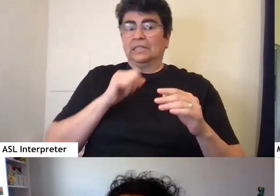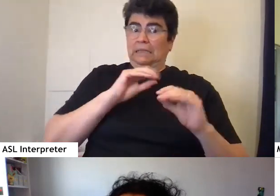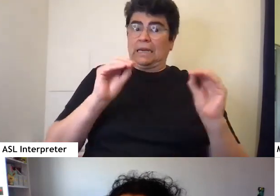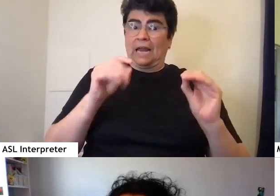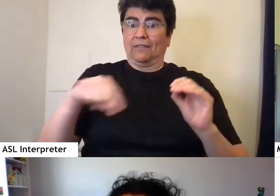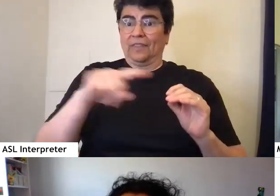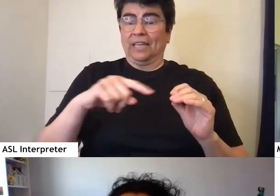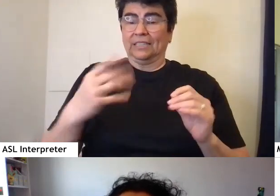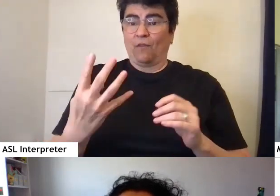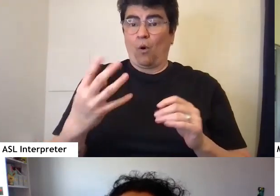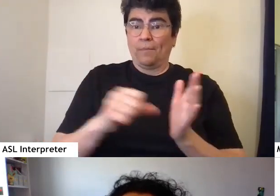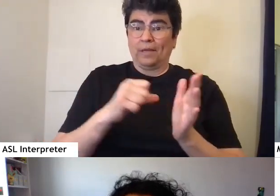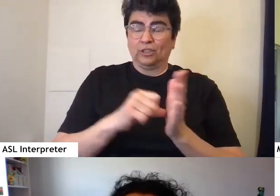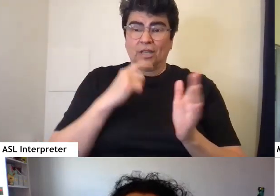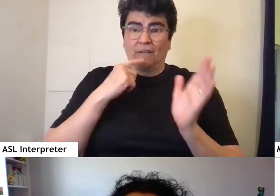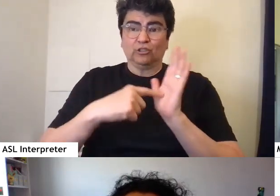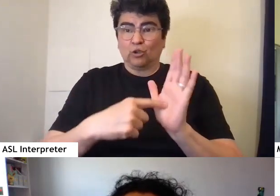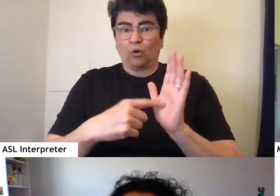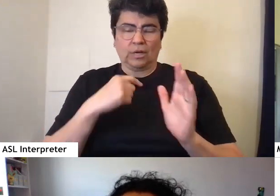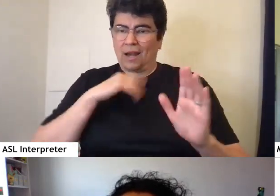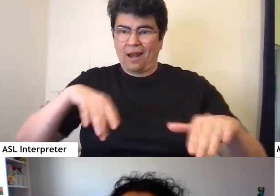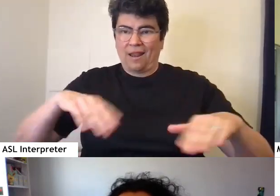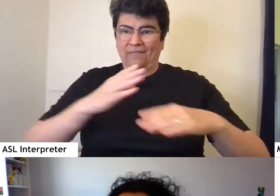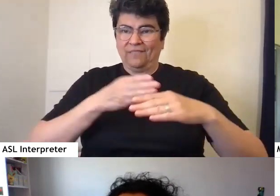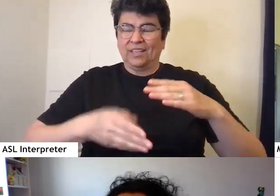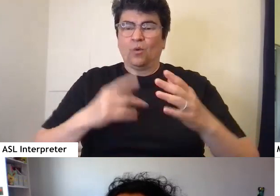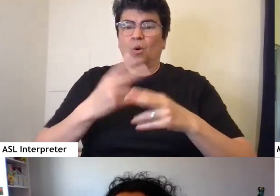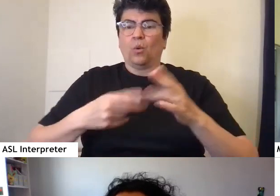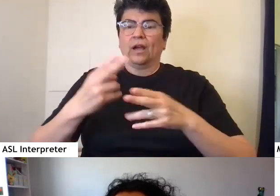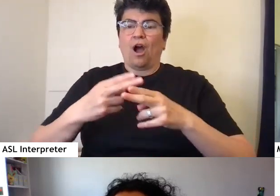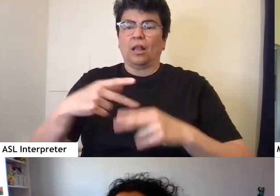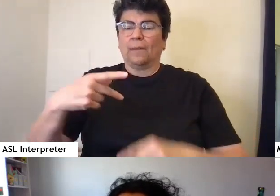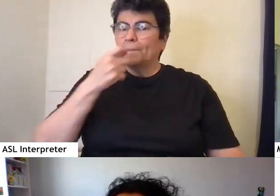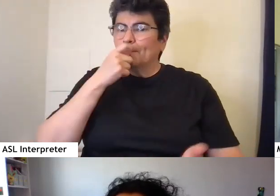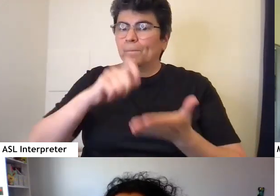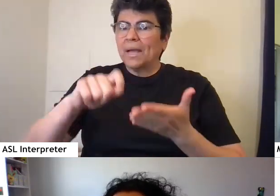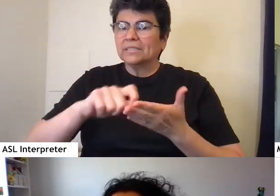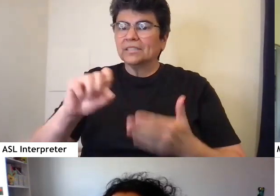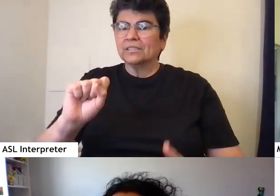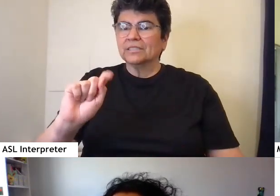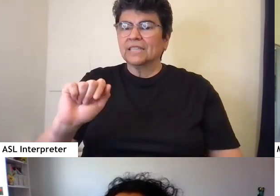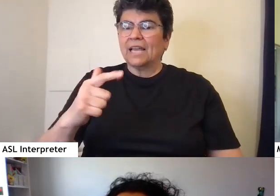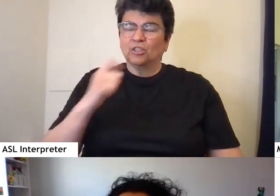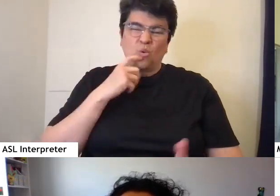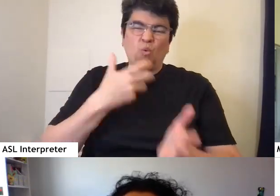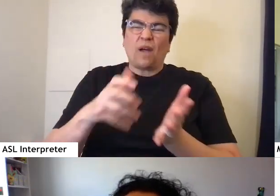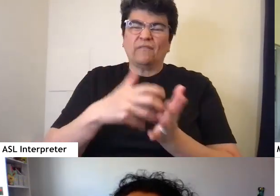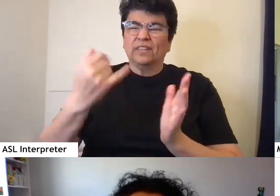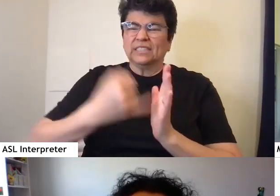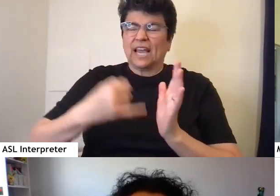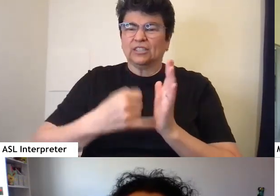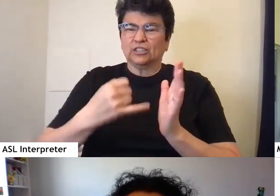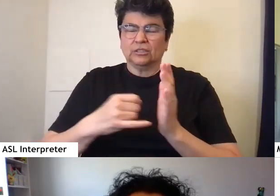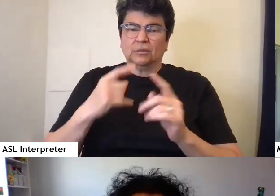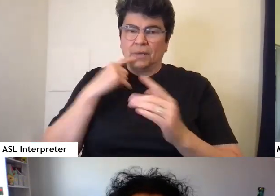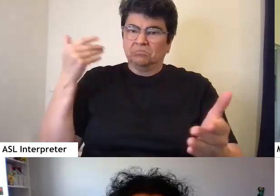four pages that I've shown are finished. They're what we call the pencils stage, which is kind of like a rough sketch before going to